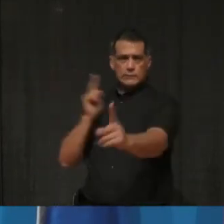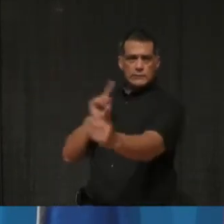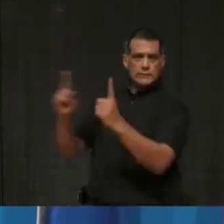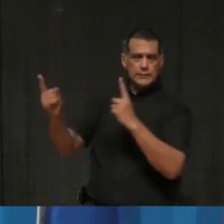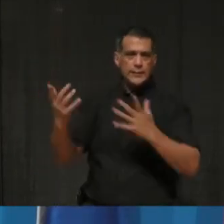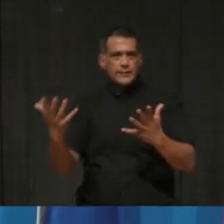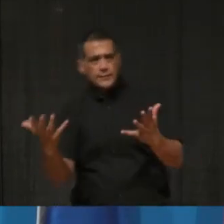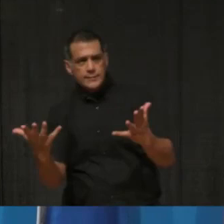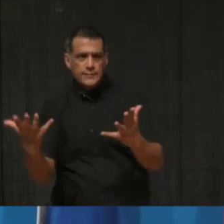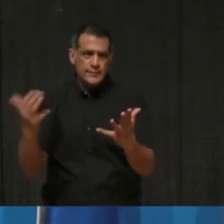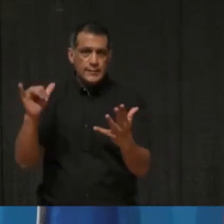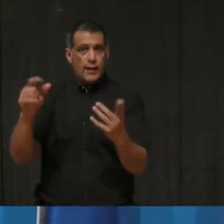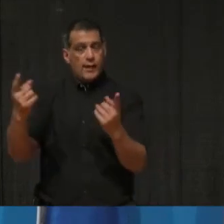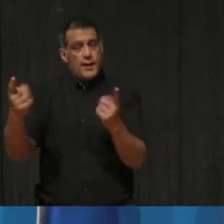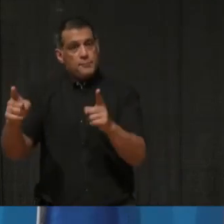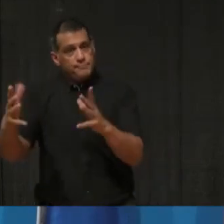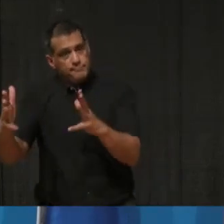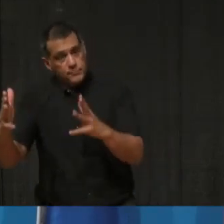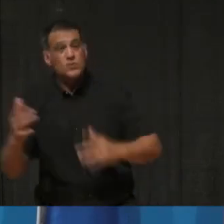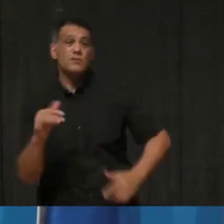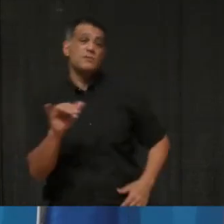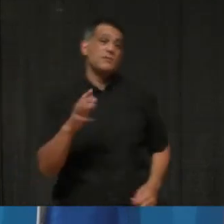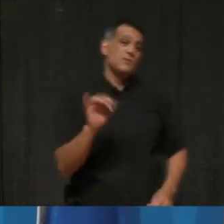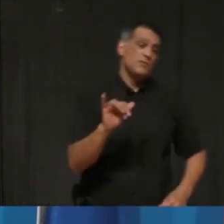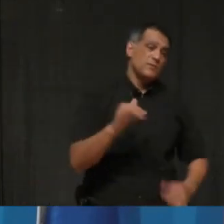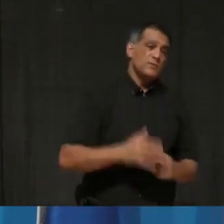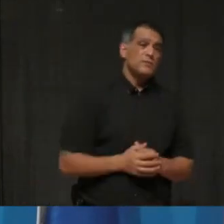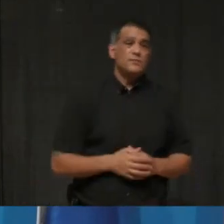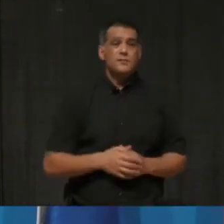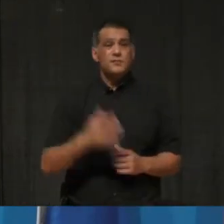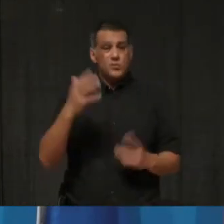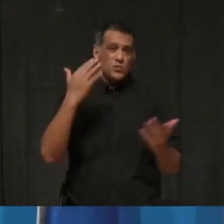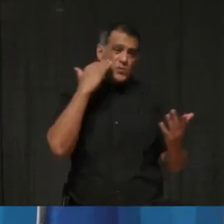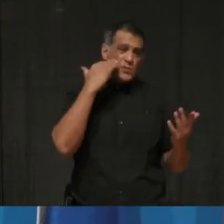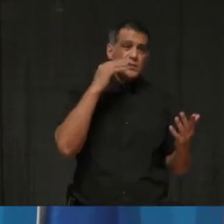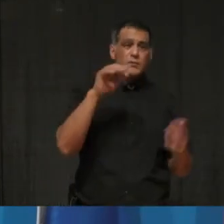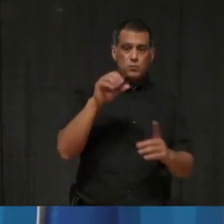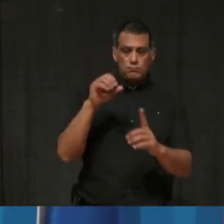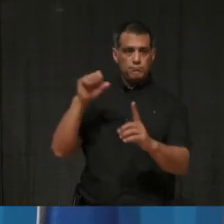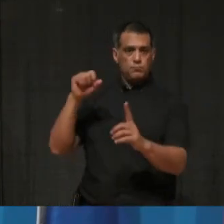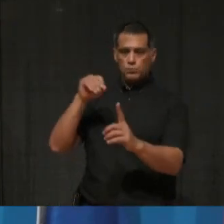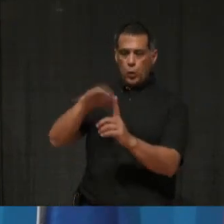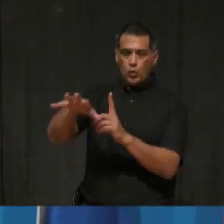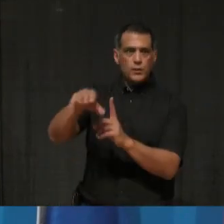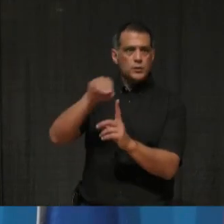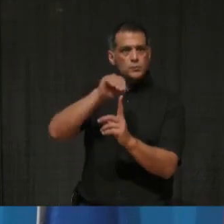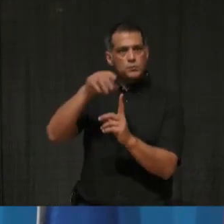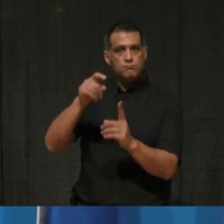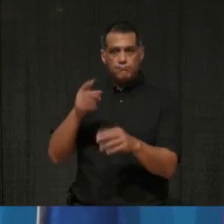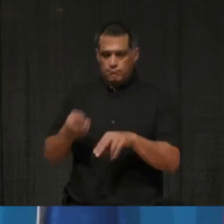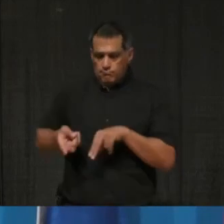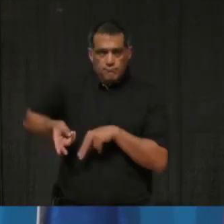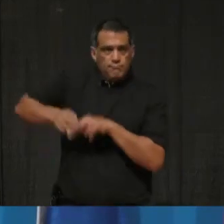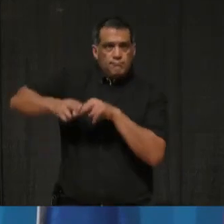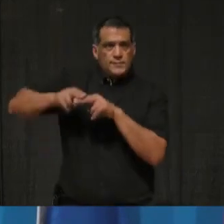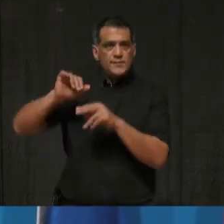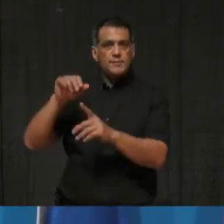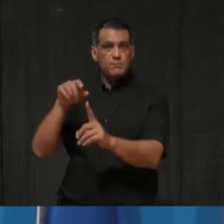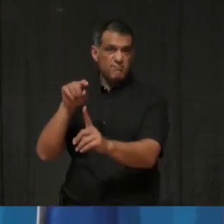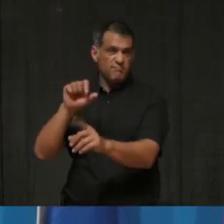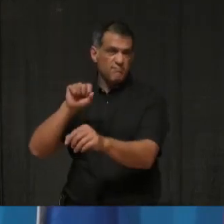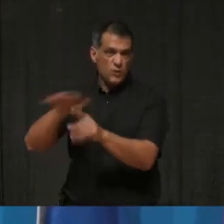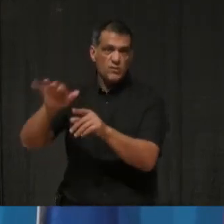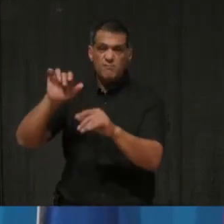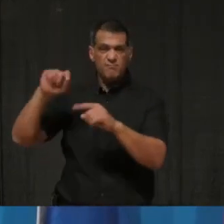evidence of both, uh, prolonged as well as cumulative, uh, exposure potentially leading to transmission, uh, you know, the recommendation that